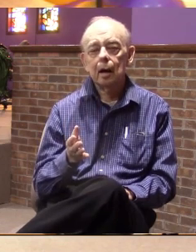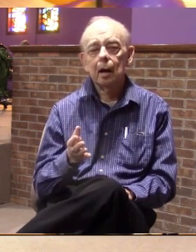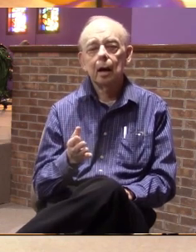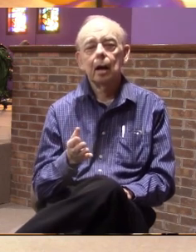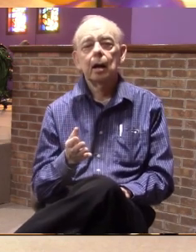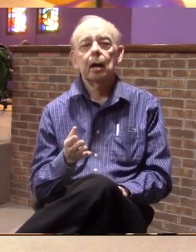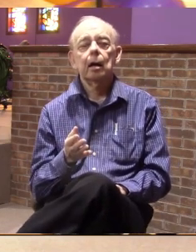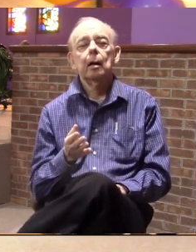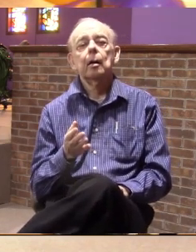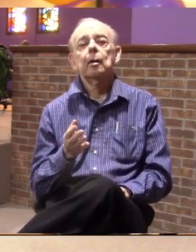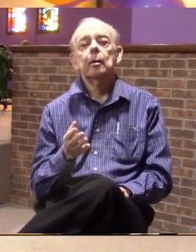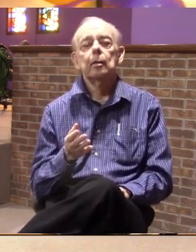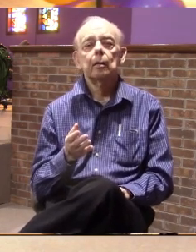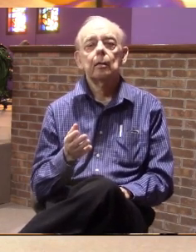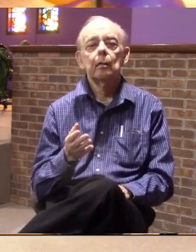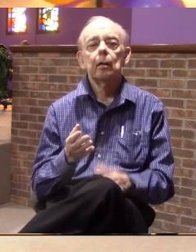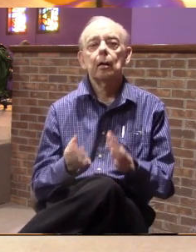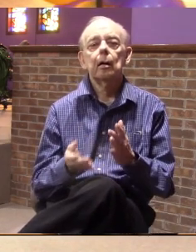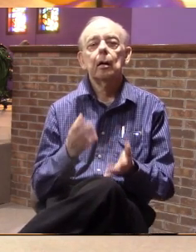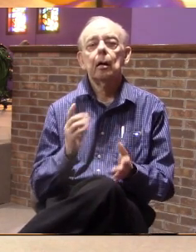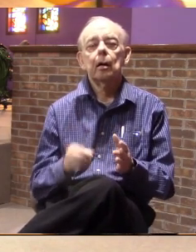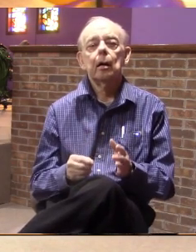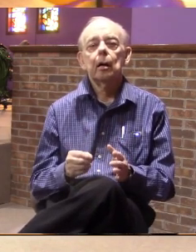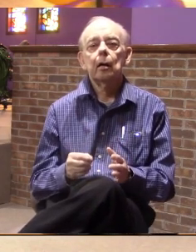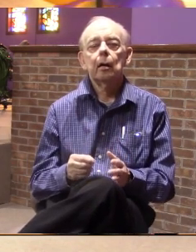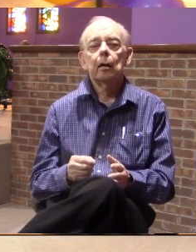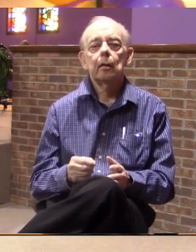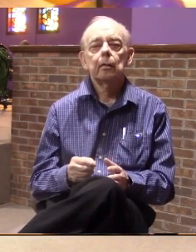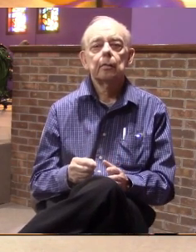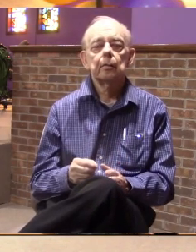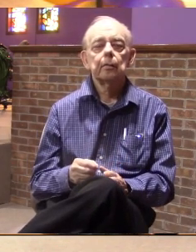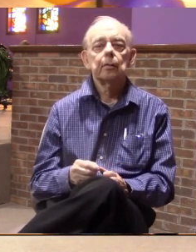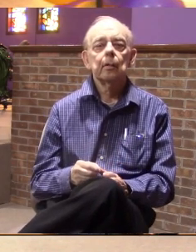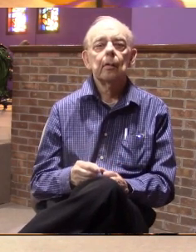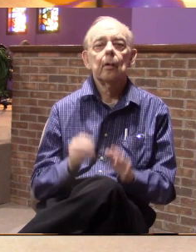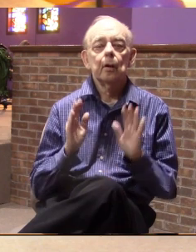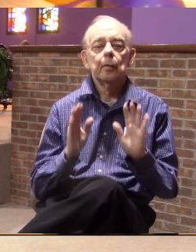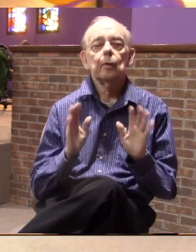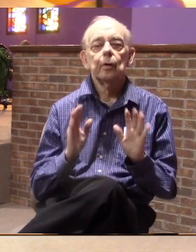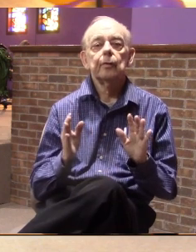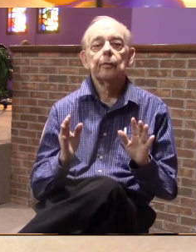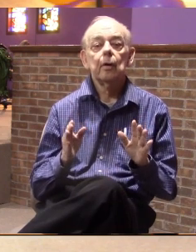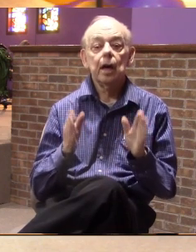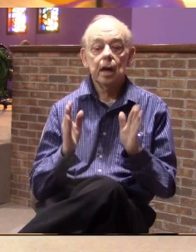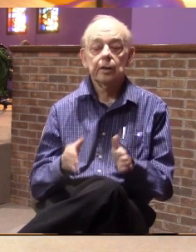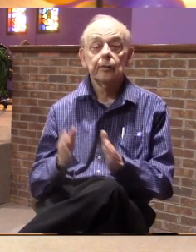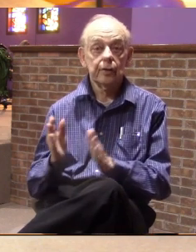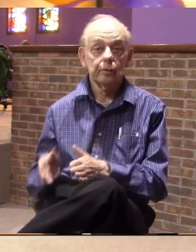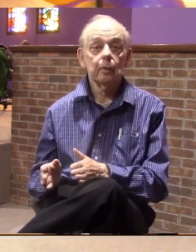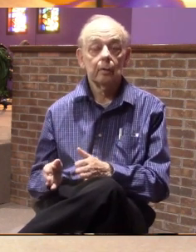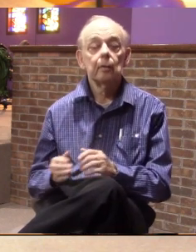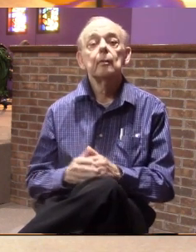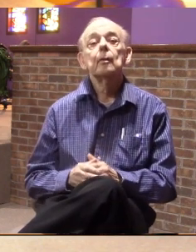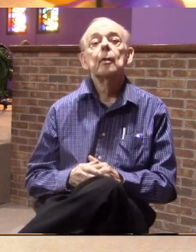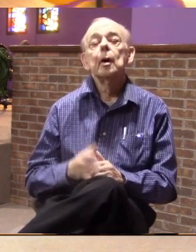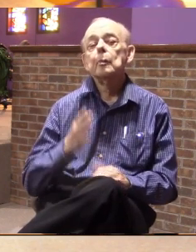he didn't say probably. He says, your mother must have been a very great individual because